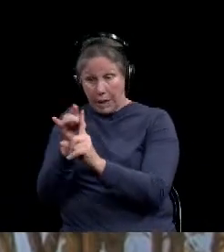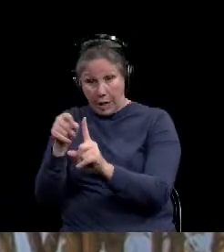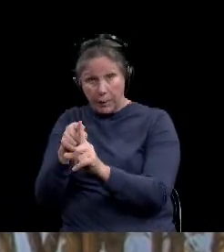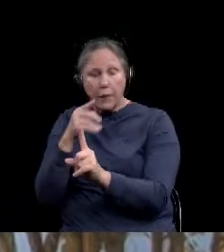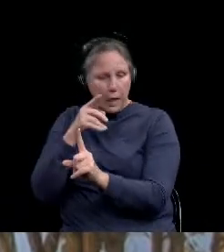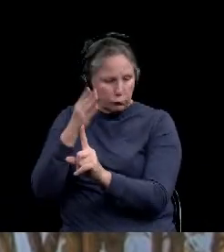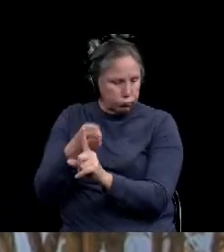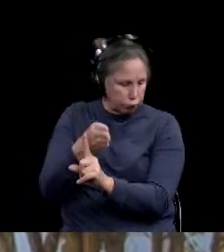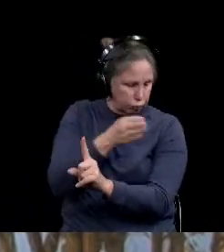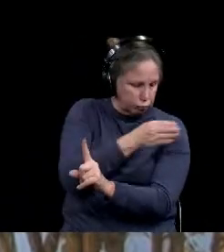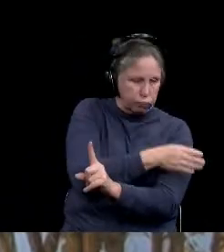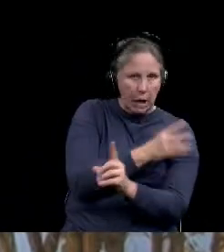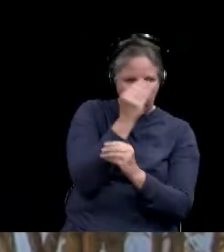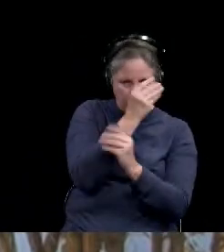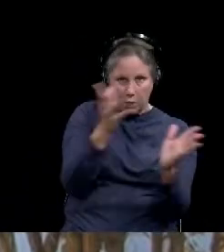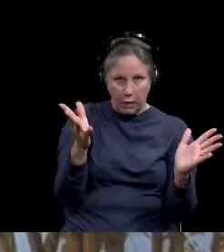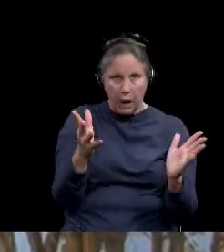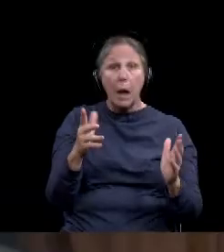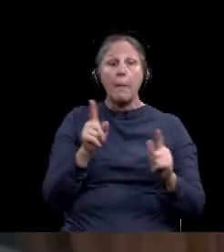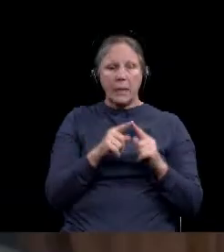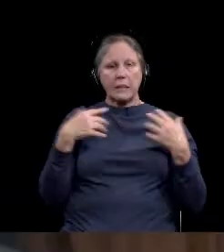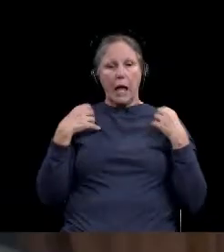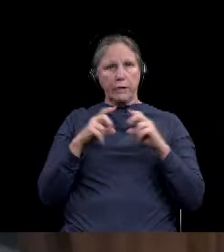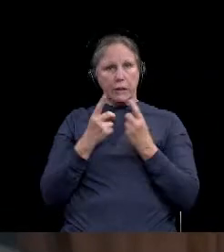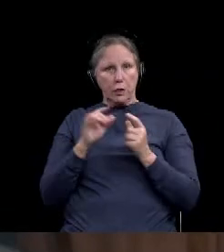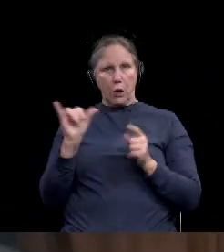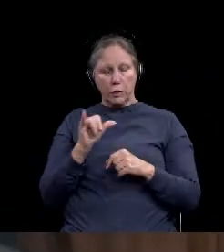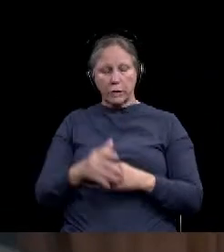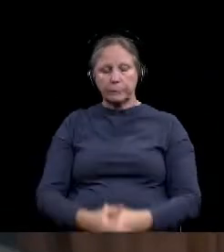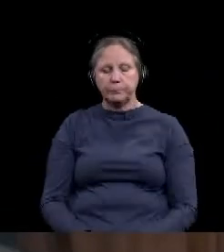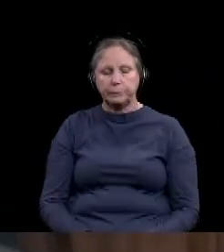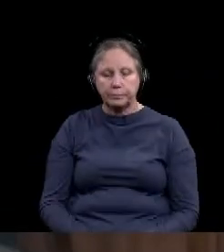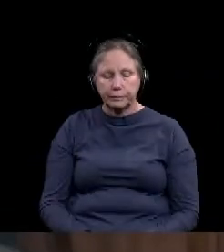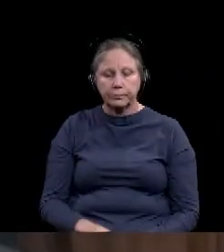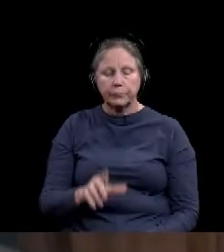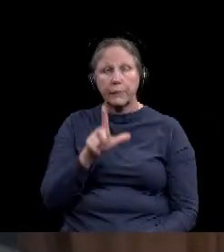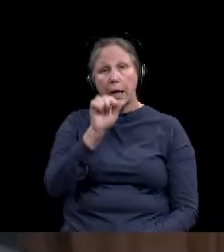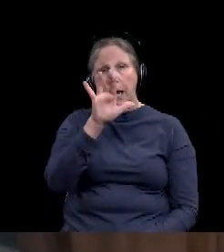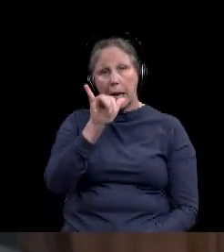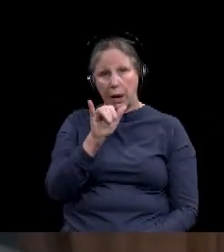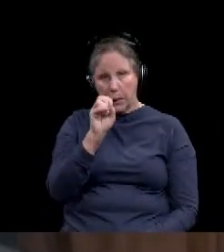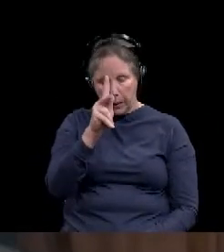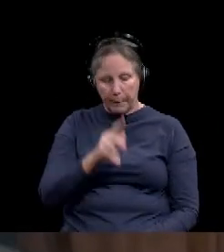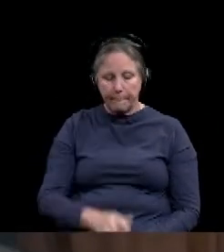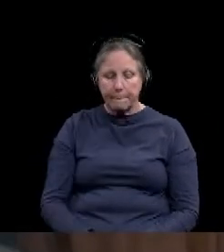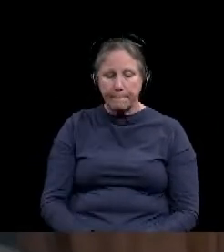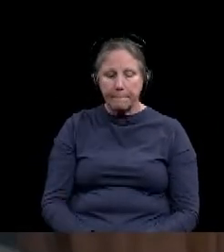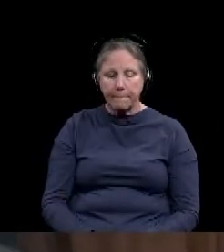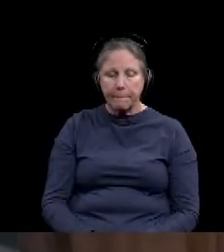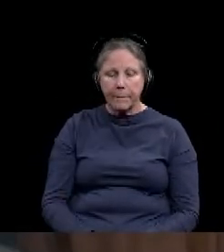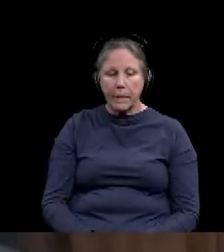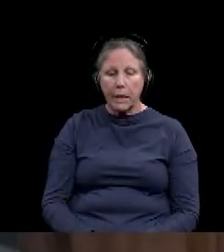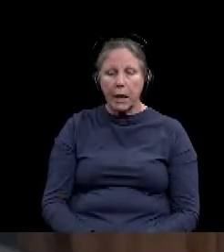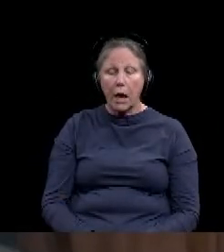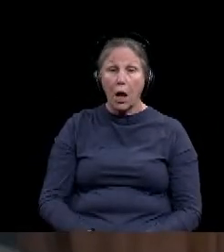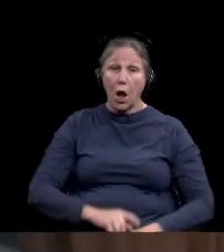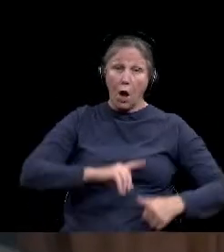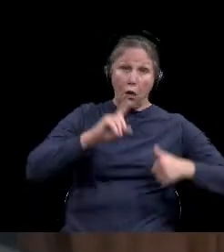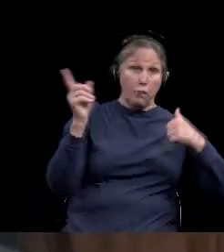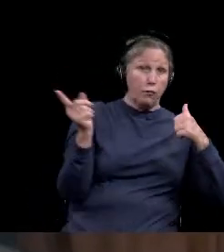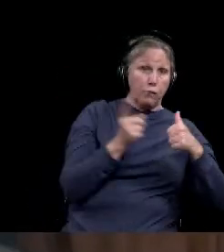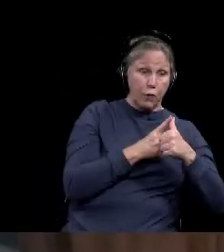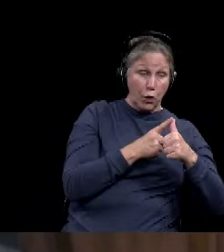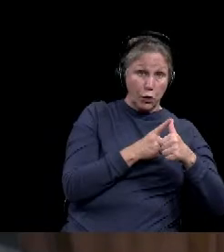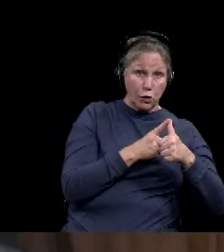our health district. Okay. How many COVID-19 patients have been hospitalized since the first local case was reported,